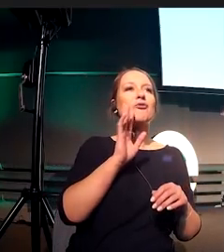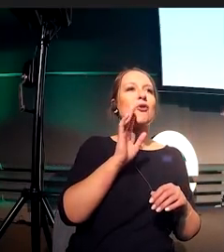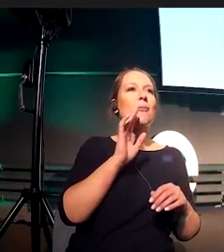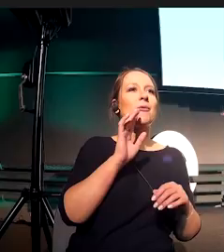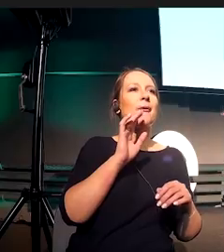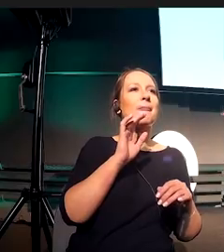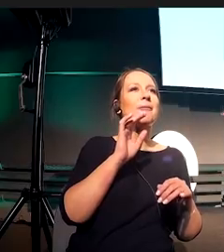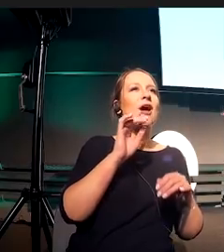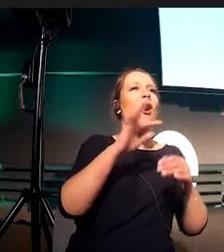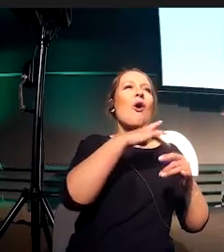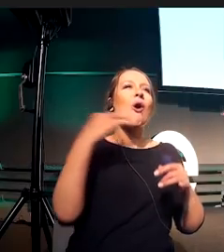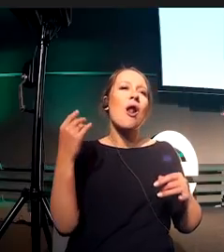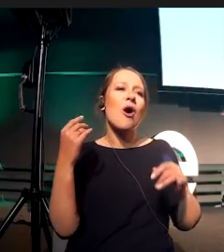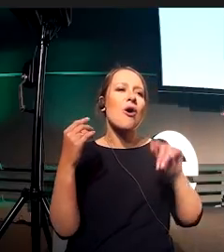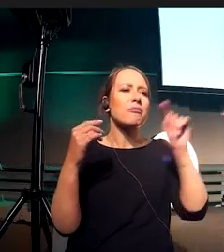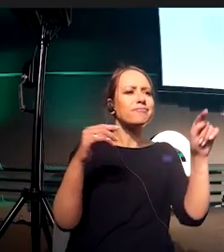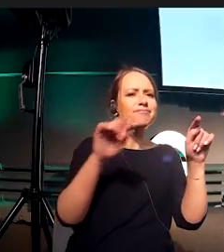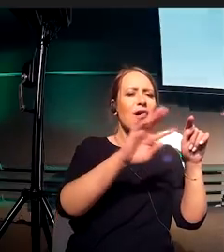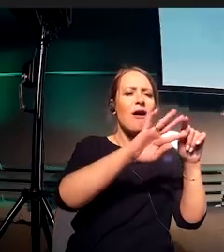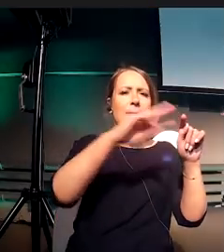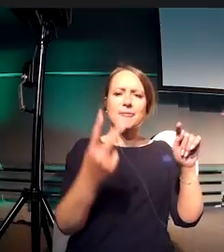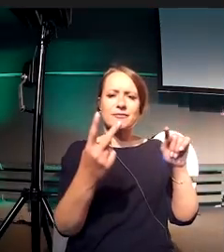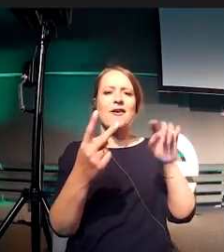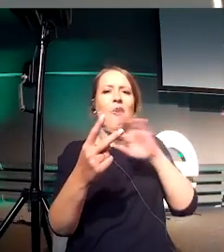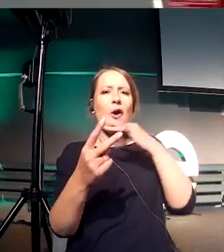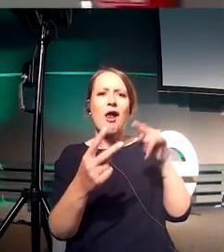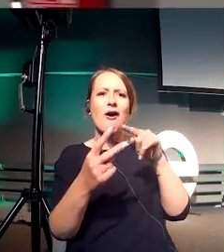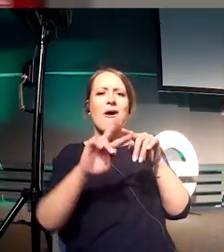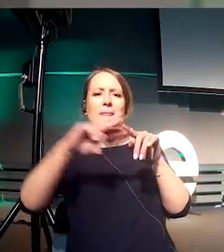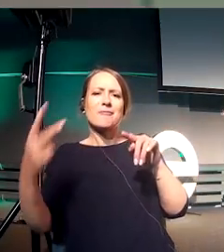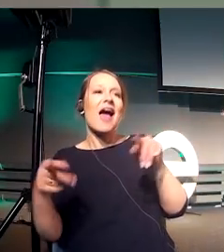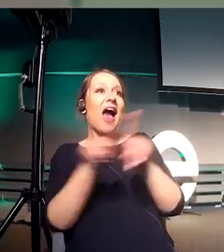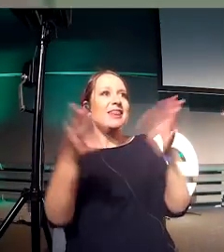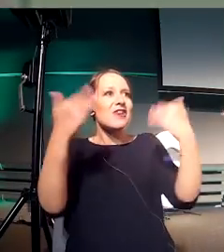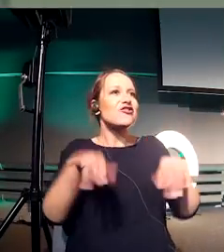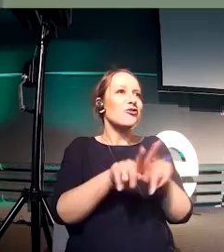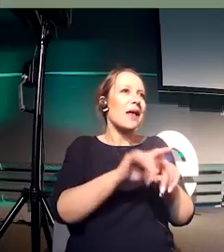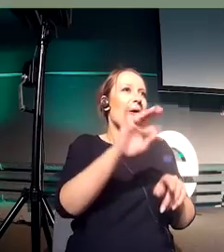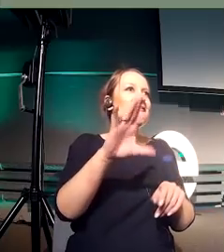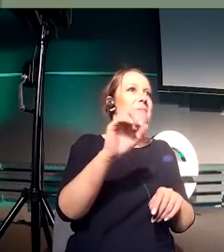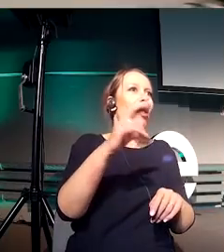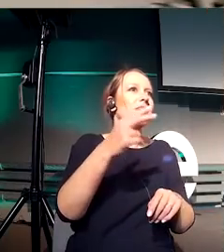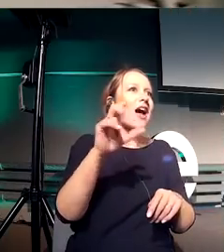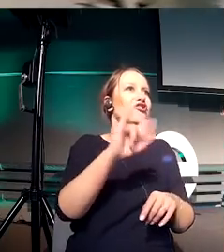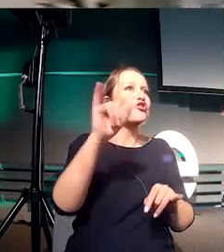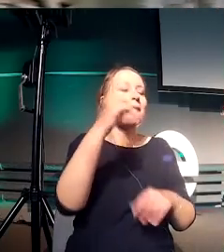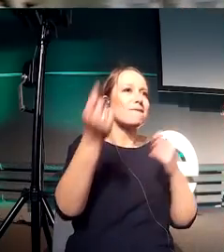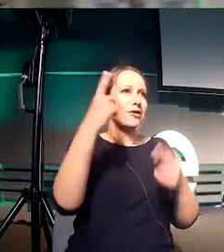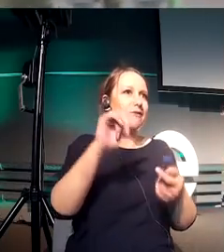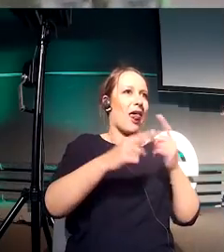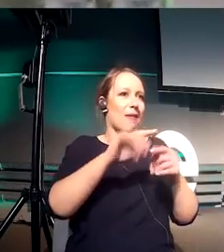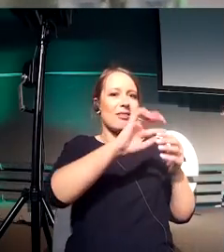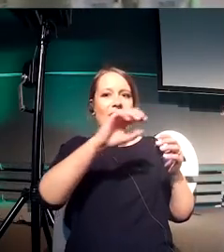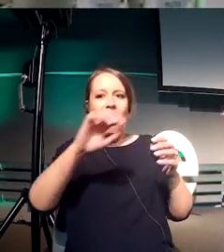using the Fibonacci sequence to use each one of the different colors. So that was Leo. Leo is used for 90